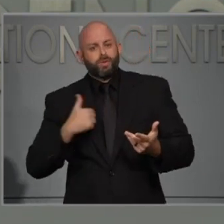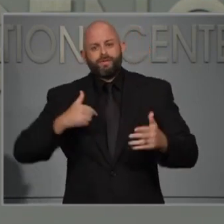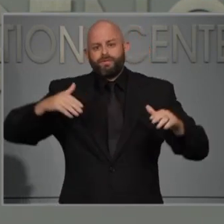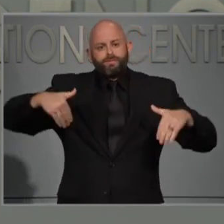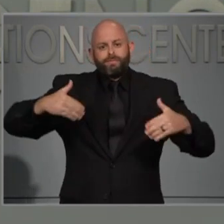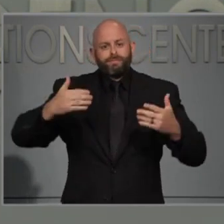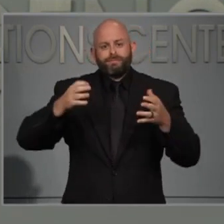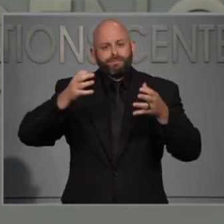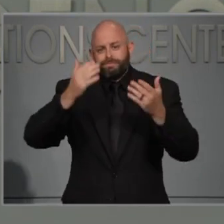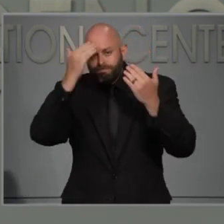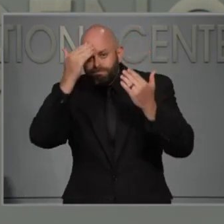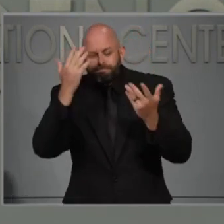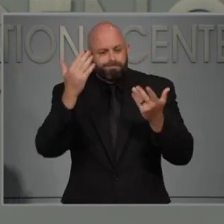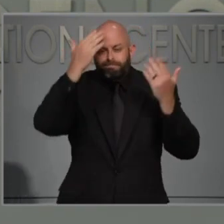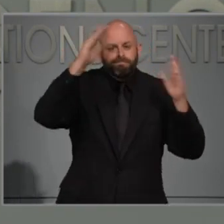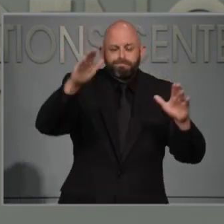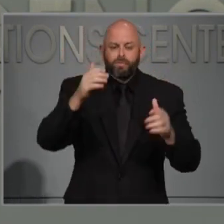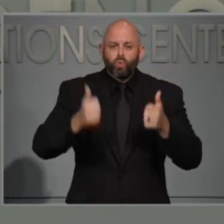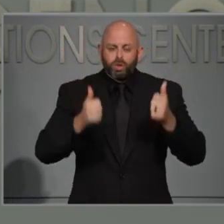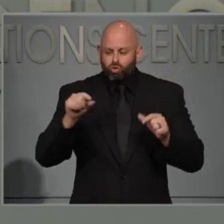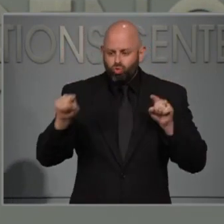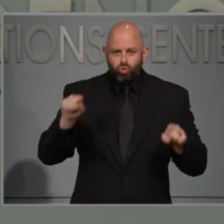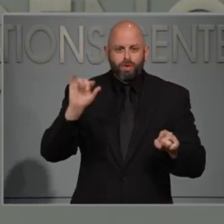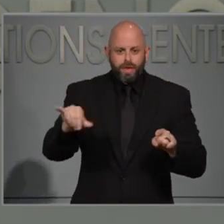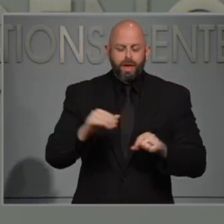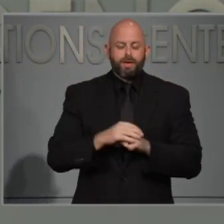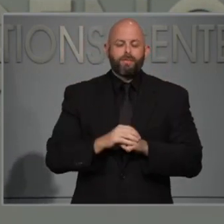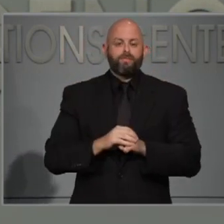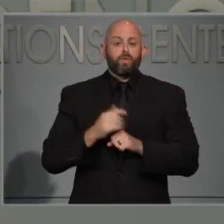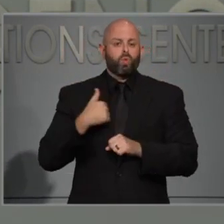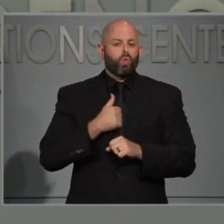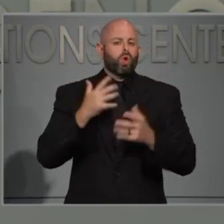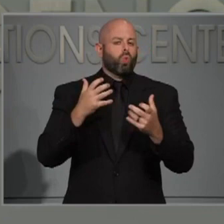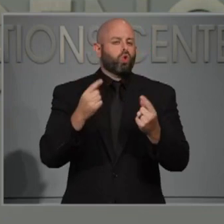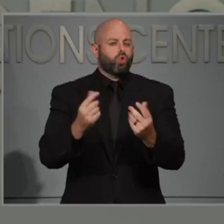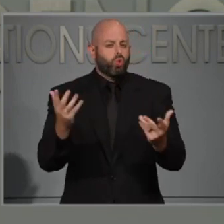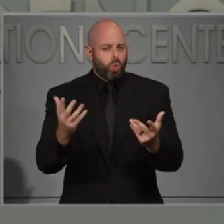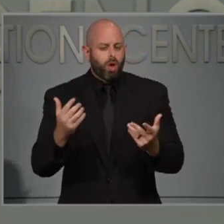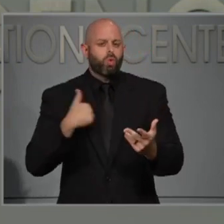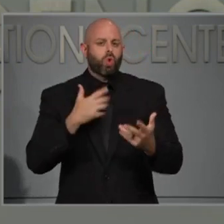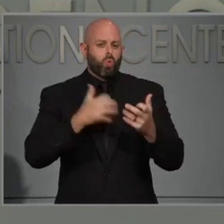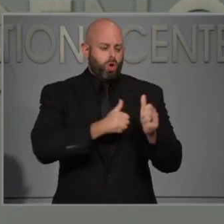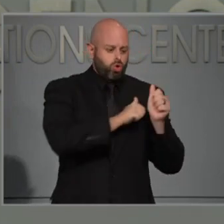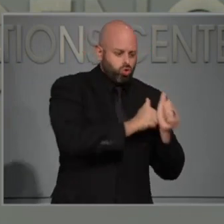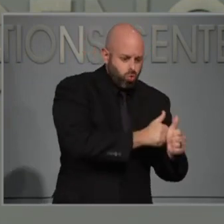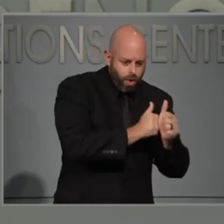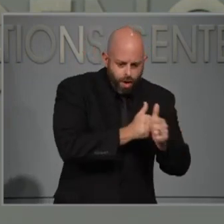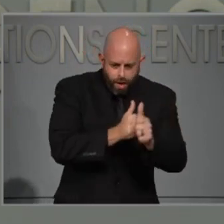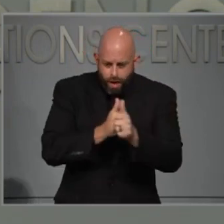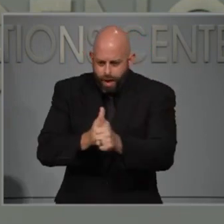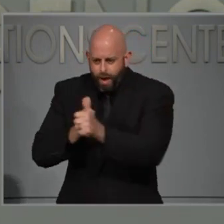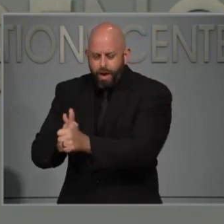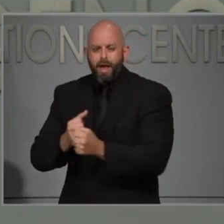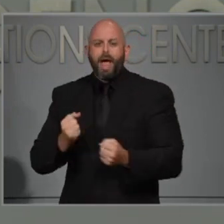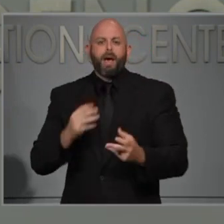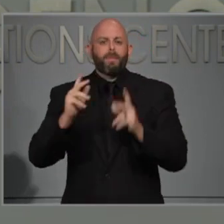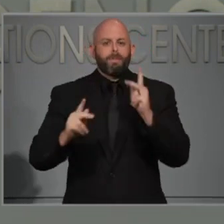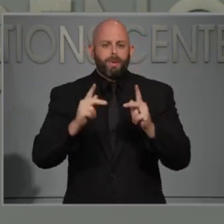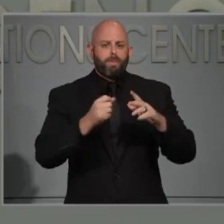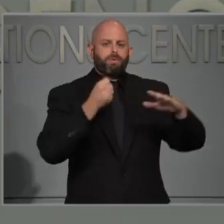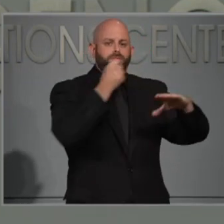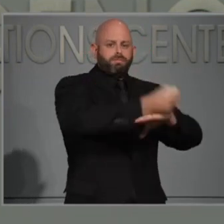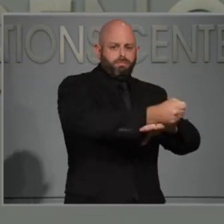clinical difference at this point. I think what we want to do is be tracking our utilization of beds,